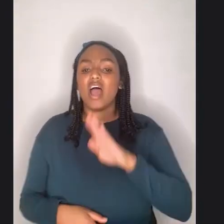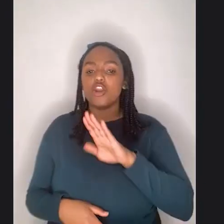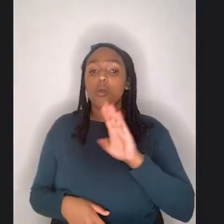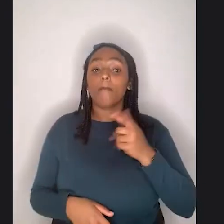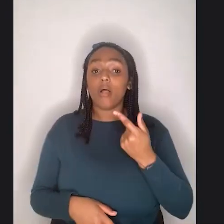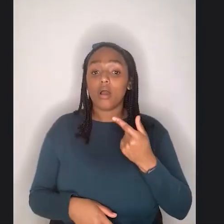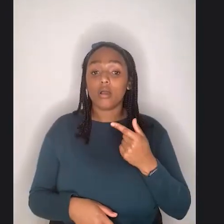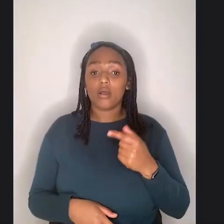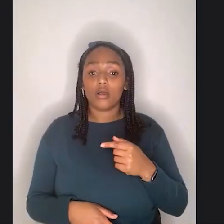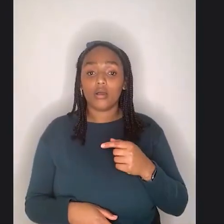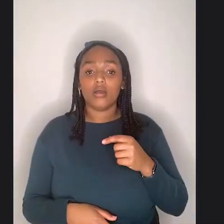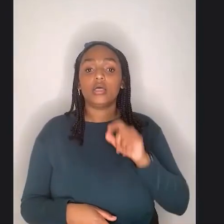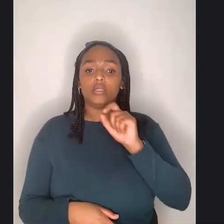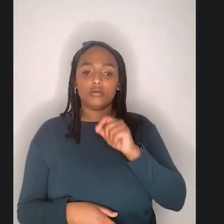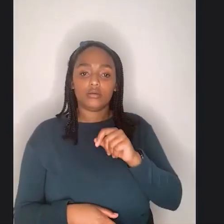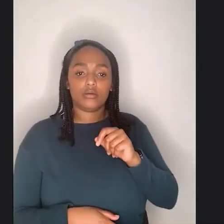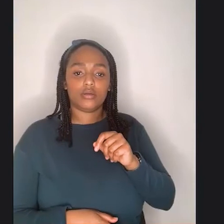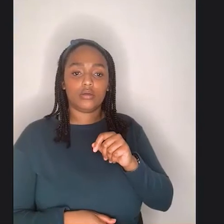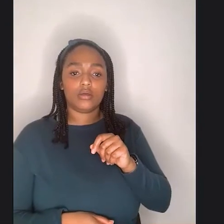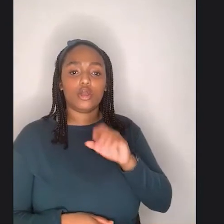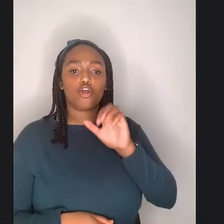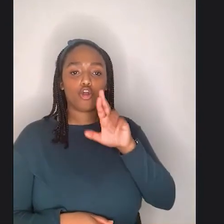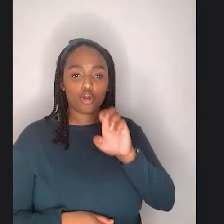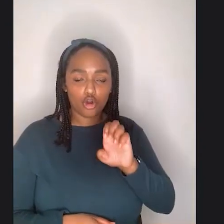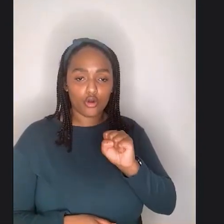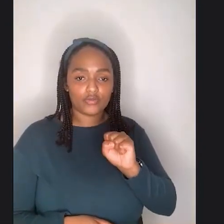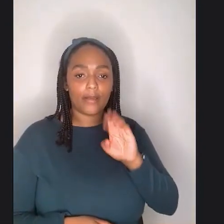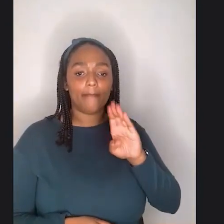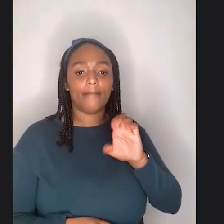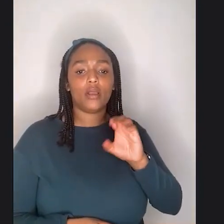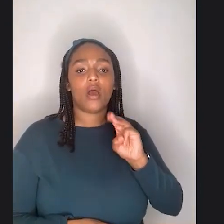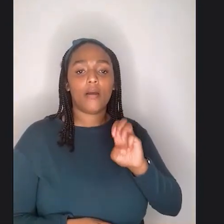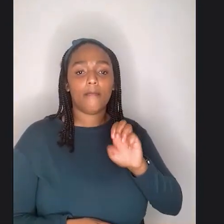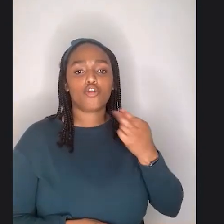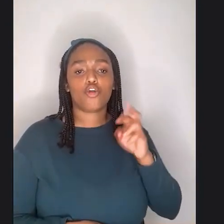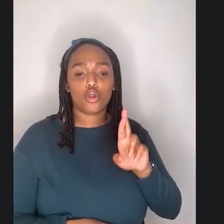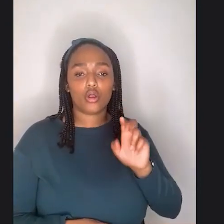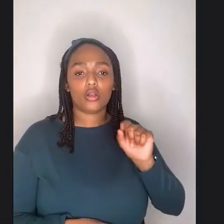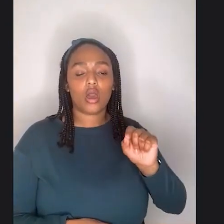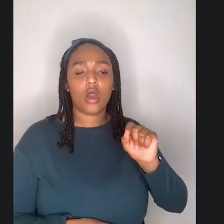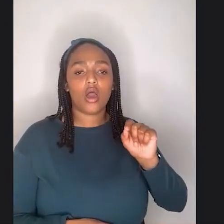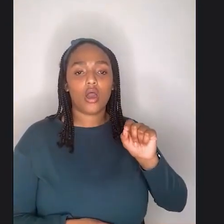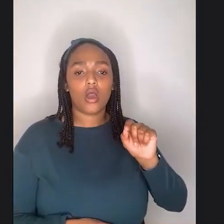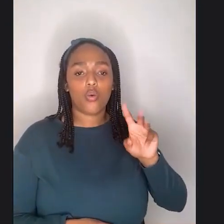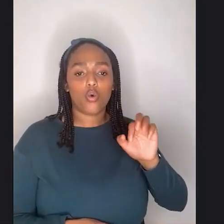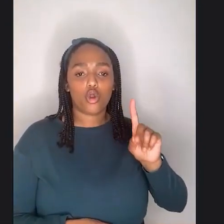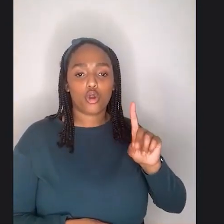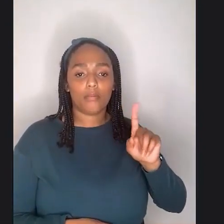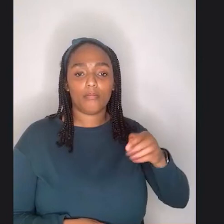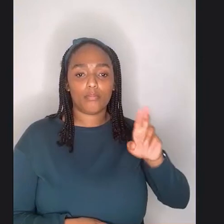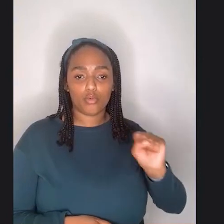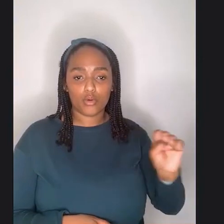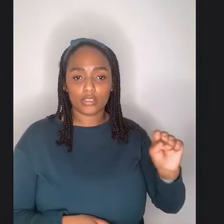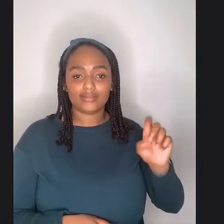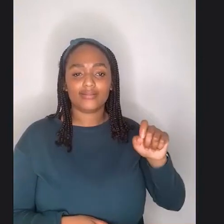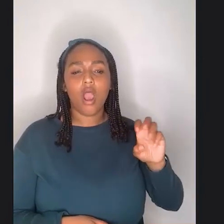WordPress.com. Got it. Um, and we'll, uh, we'll put that in the, in the notes for the, um,